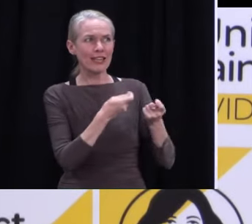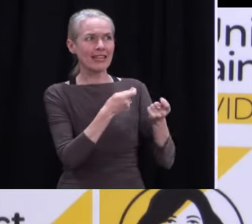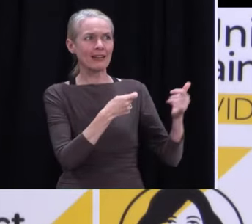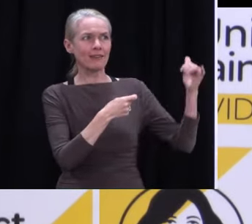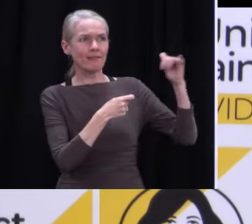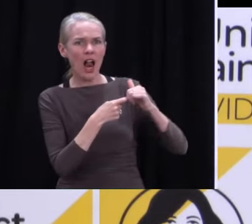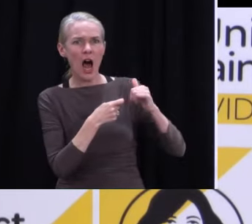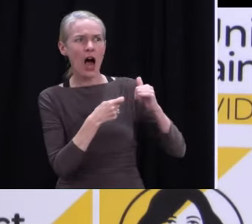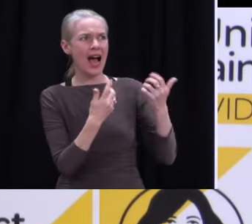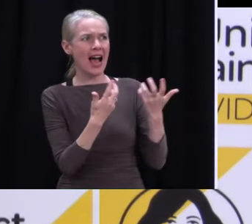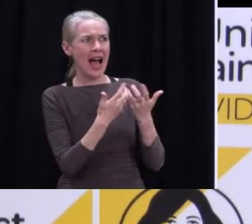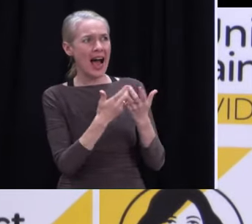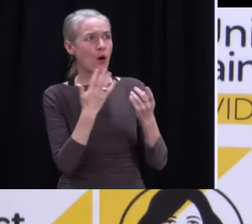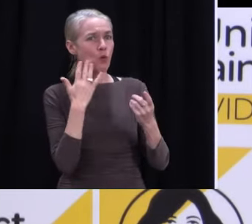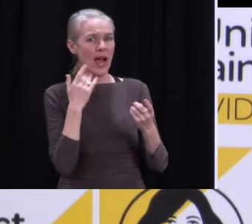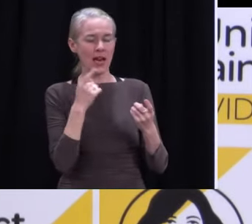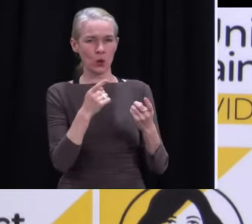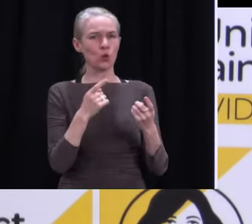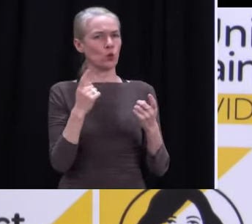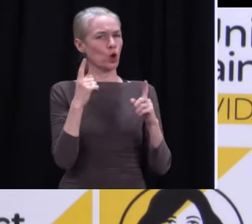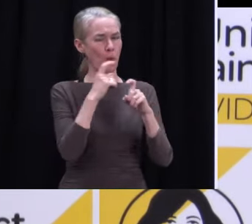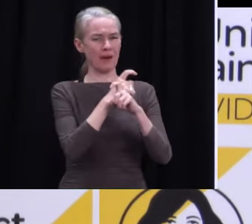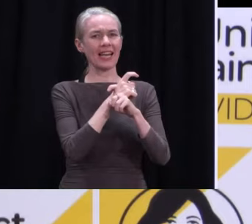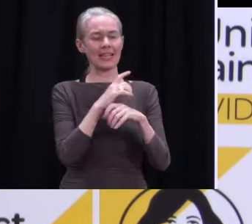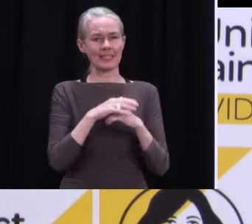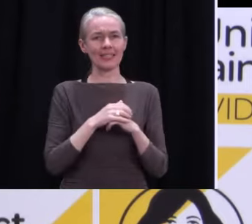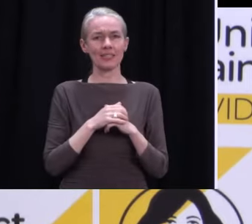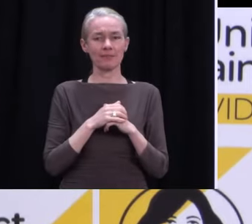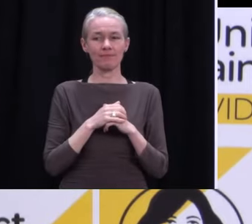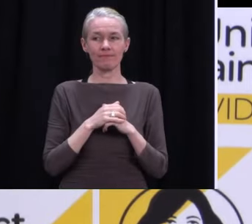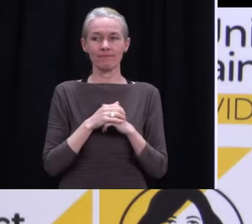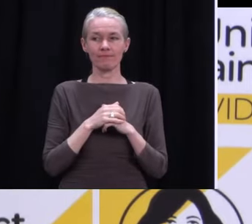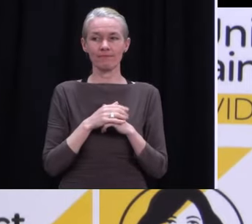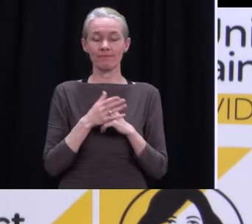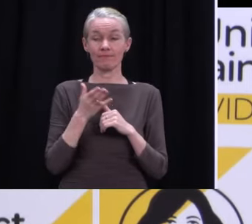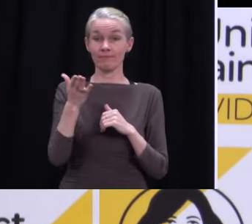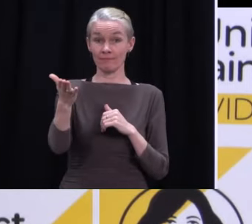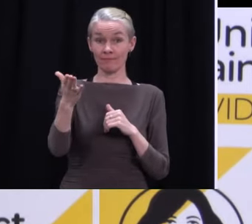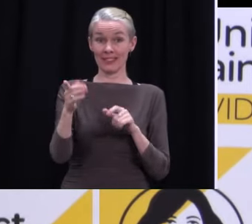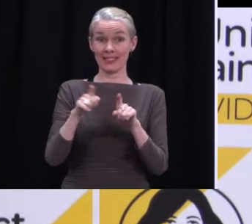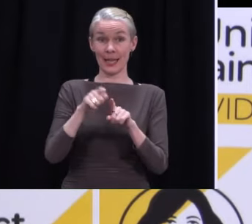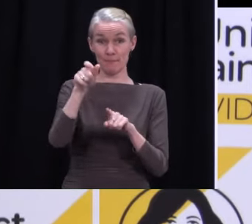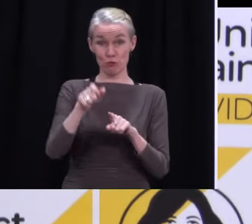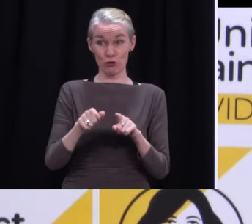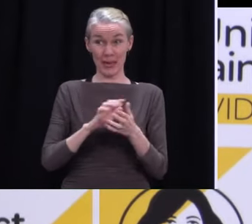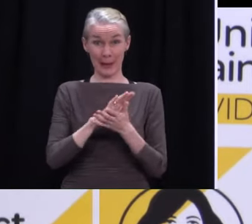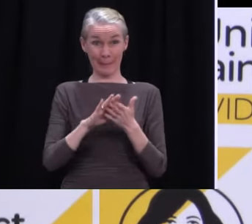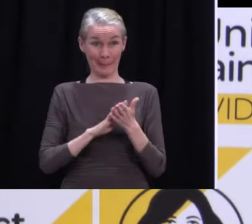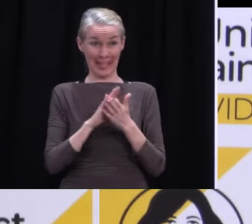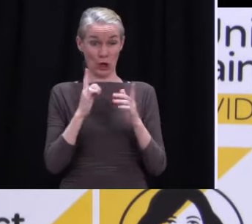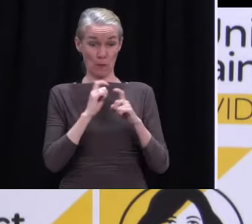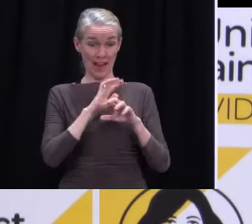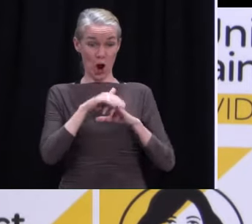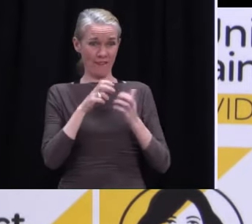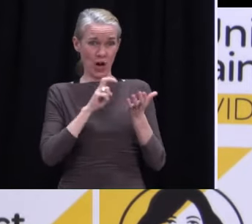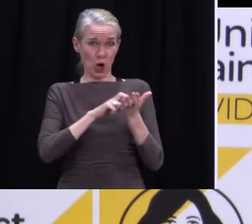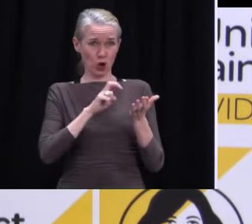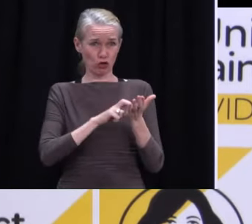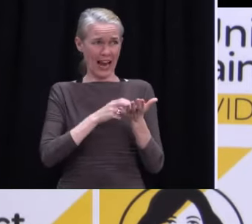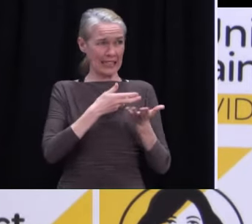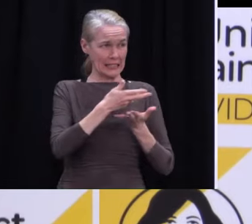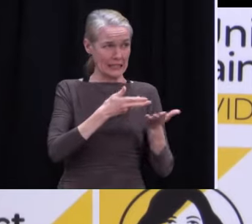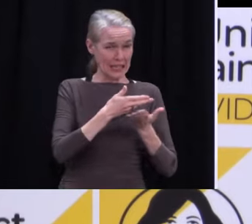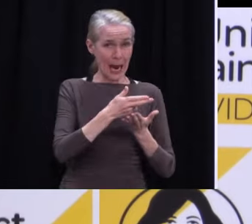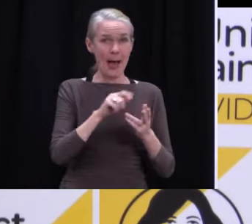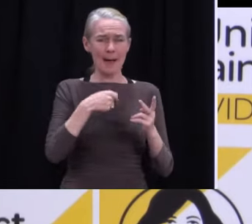detail around that just when I'm, it'll be easier once I'm able to explain. Both on the contractual side, but also on the logistics side? The logistic side as well.